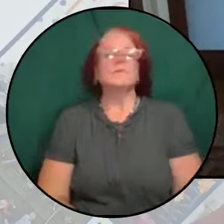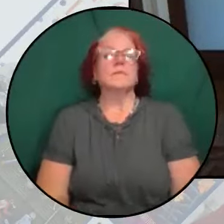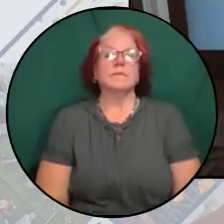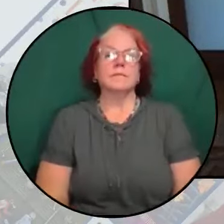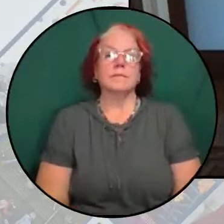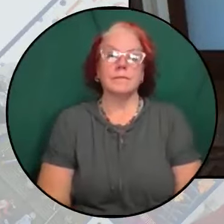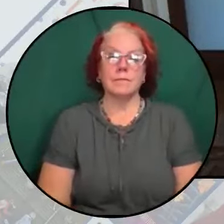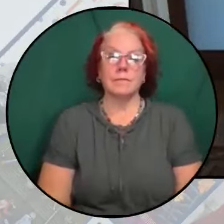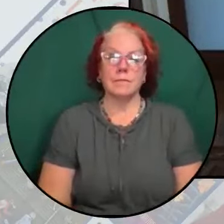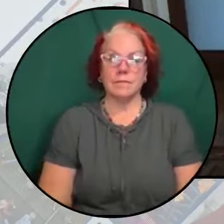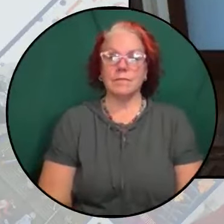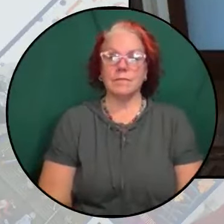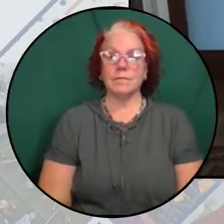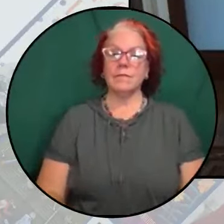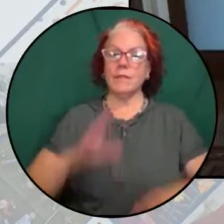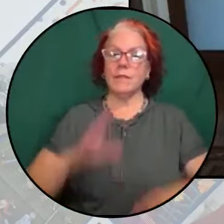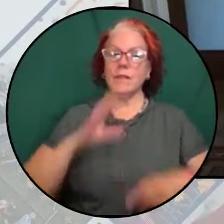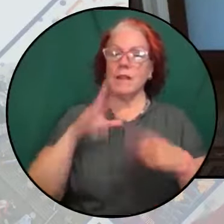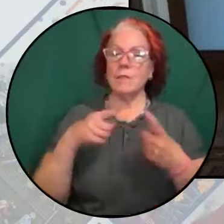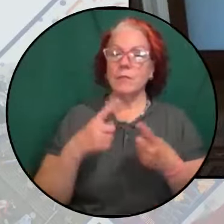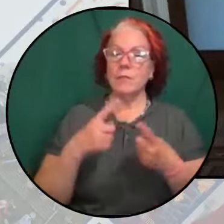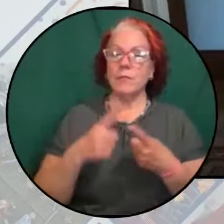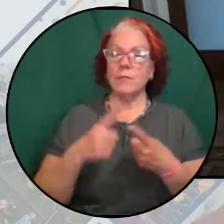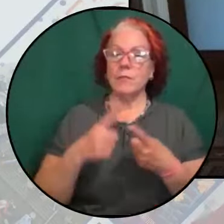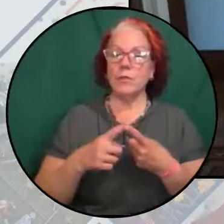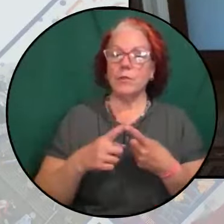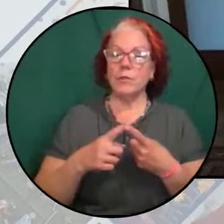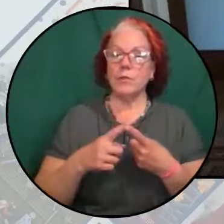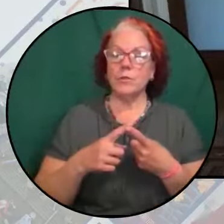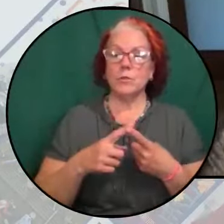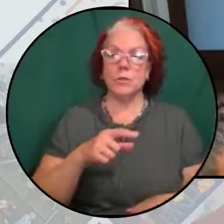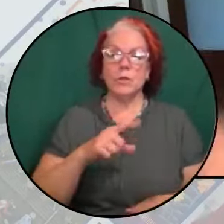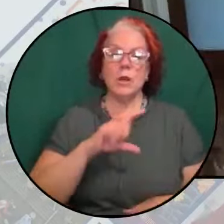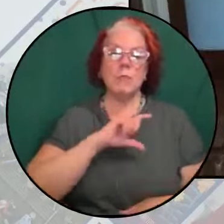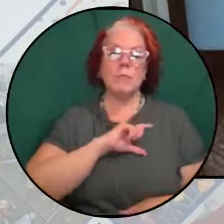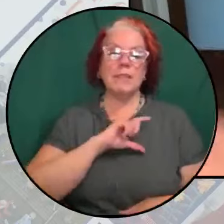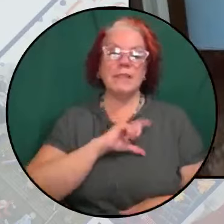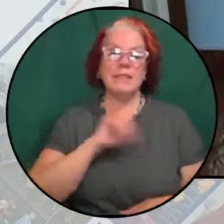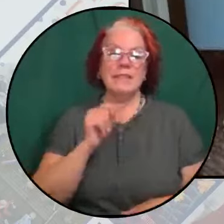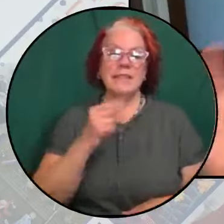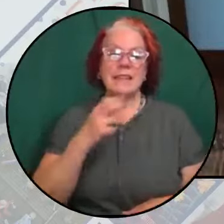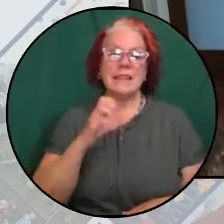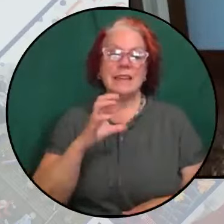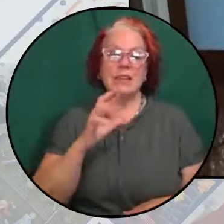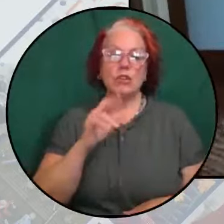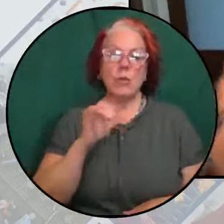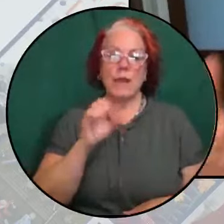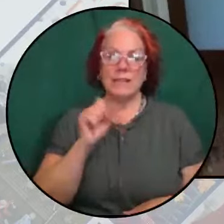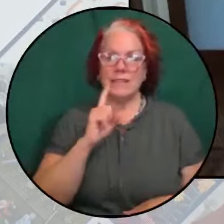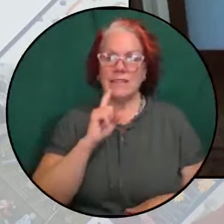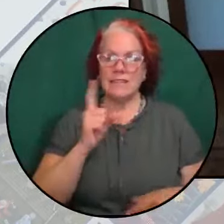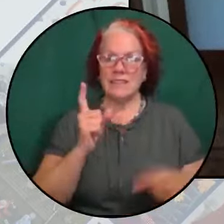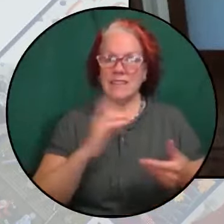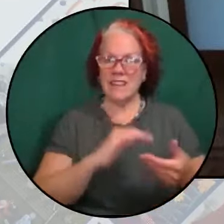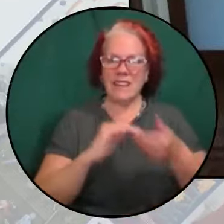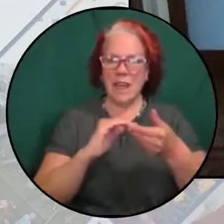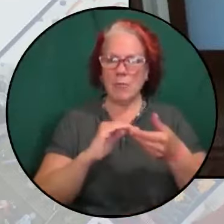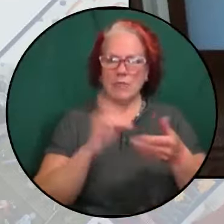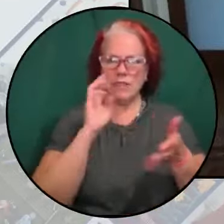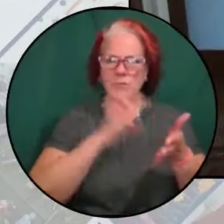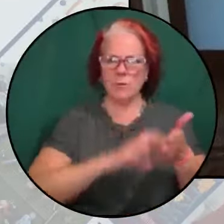And I'm referring to policing the crisis. I'm referring to the collaborative study that Stuart Hall did with